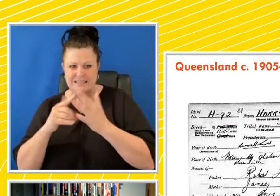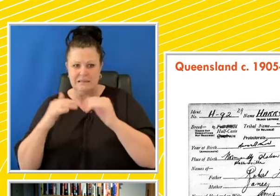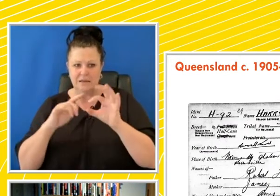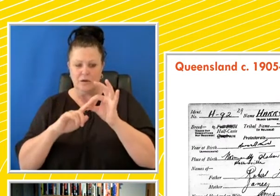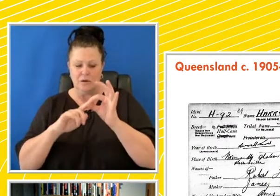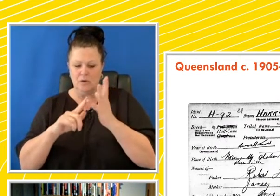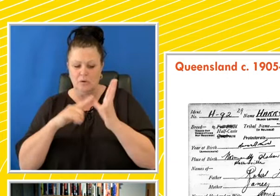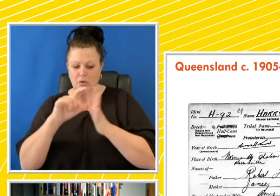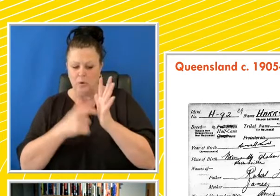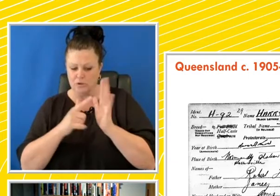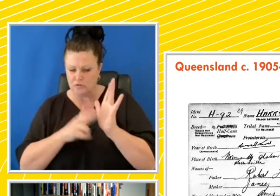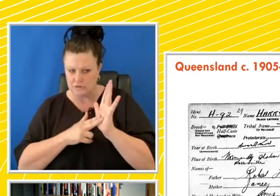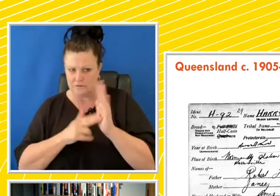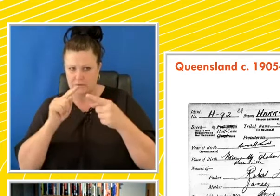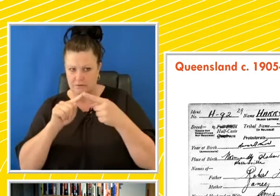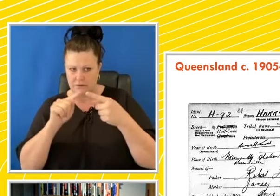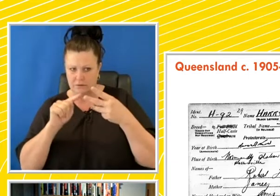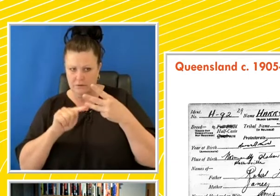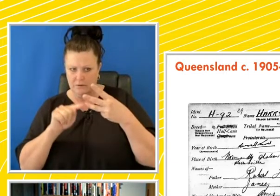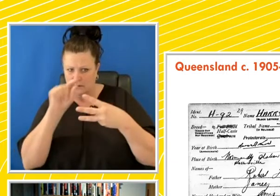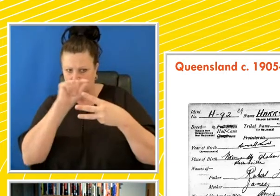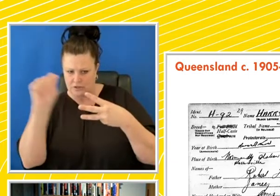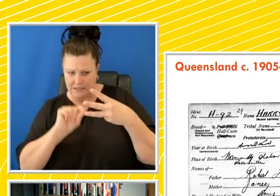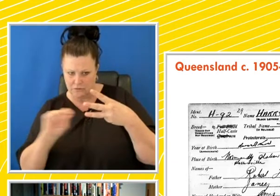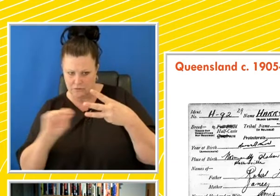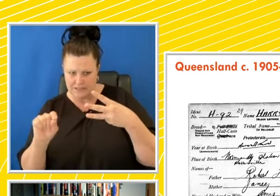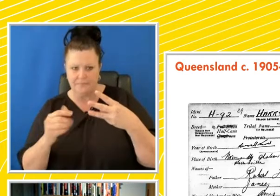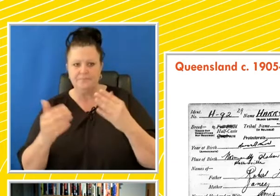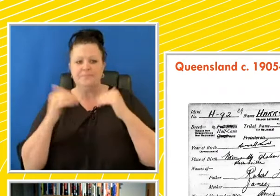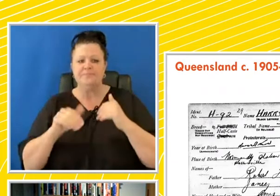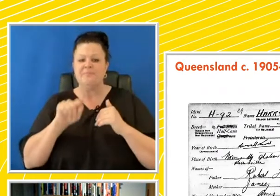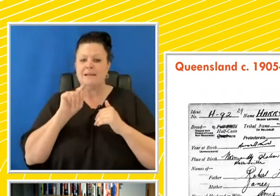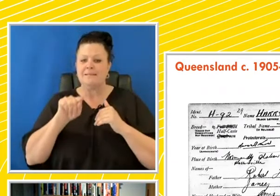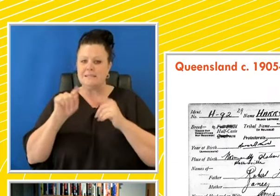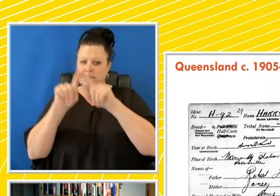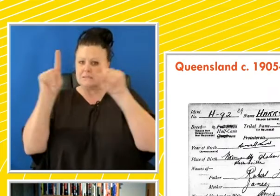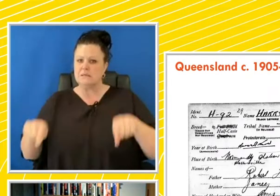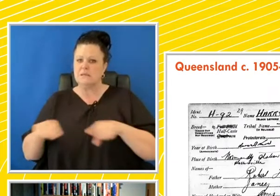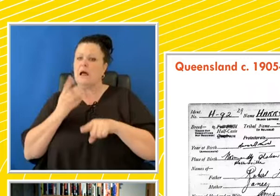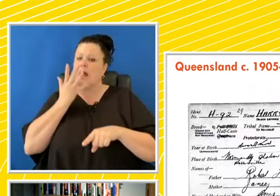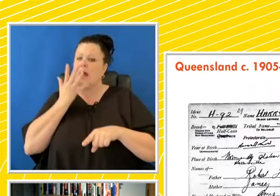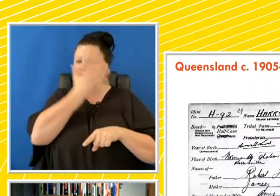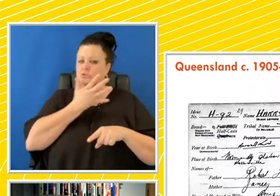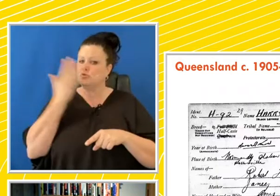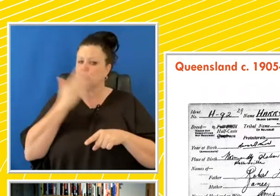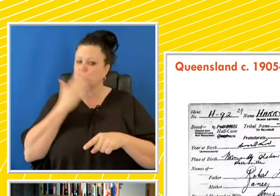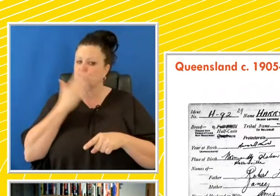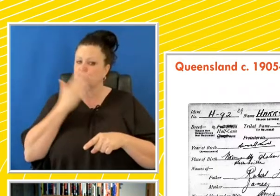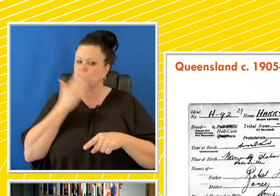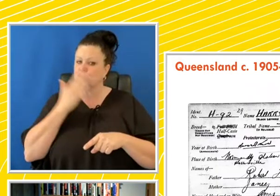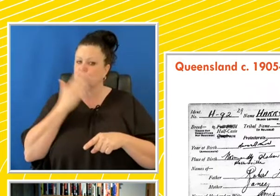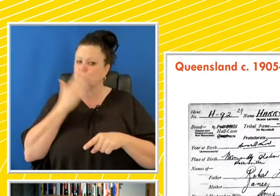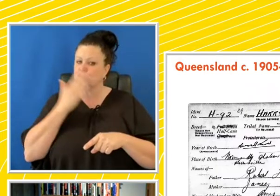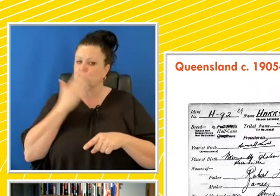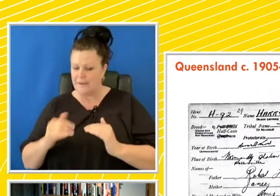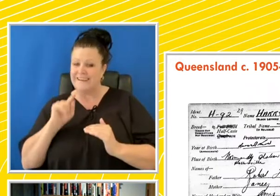And this is a school attendance list from the Deving Creek Mission School, an Aboriginal school, where the